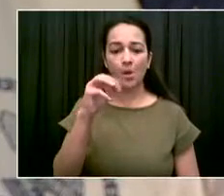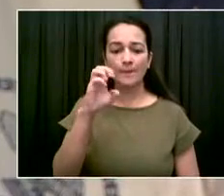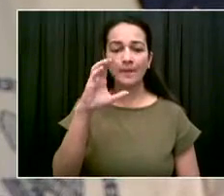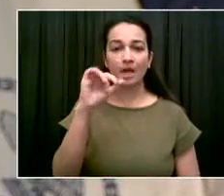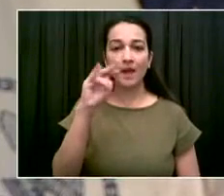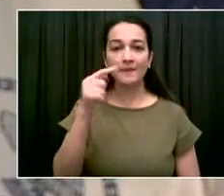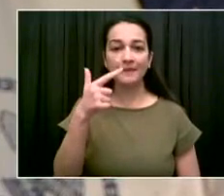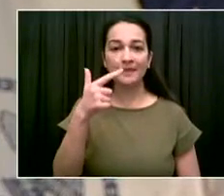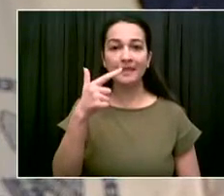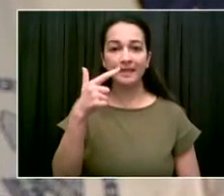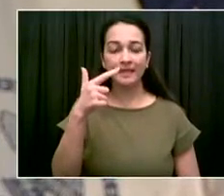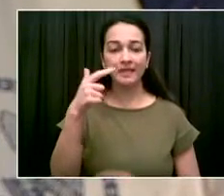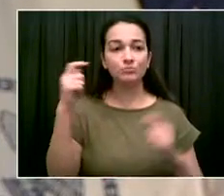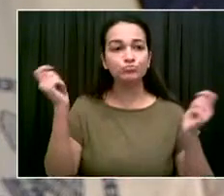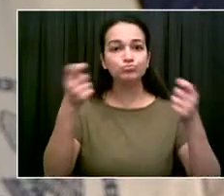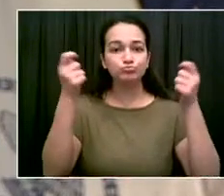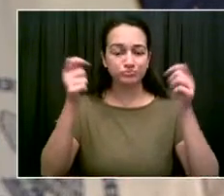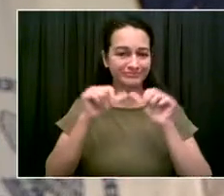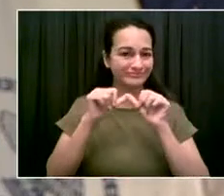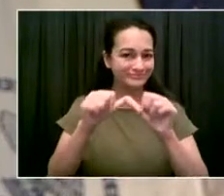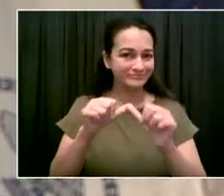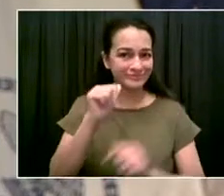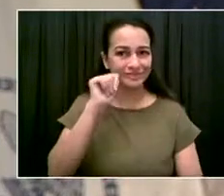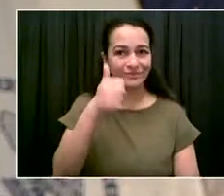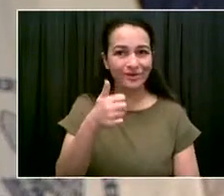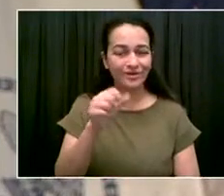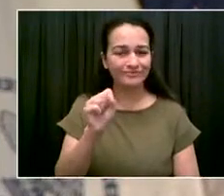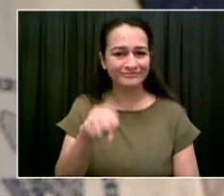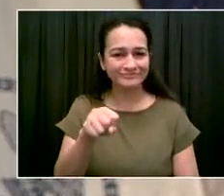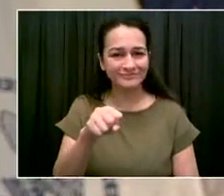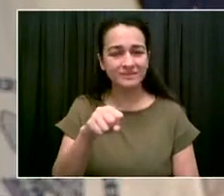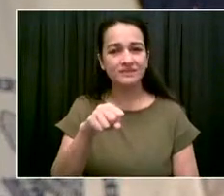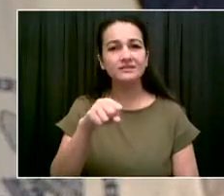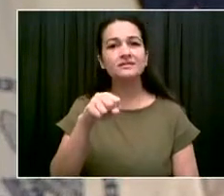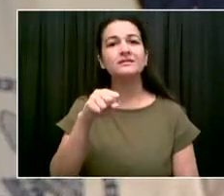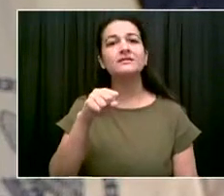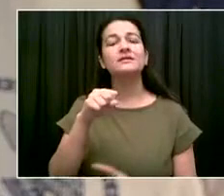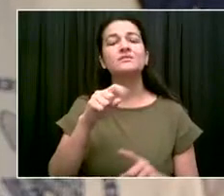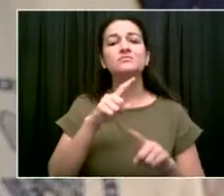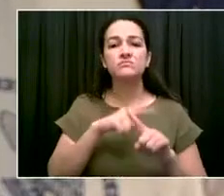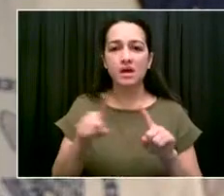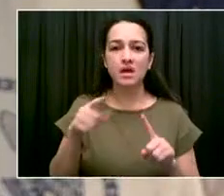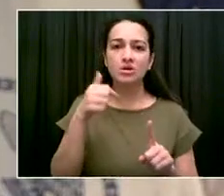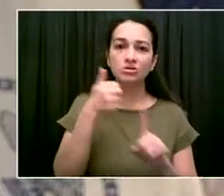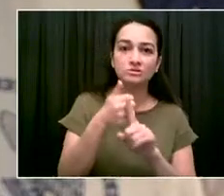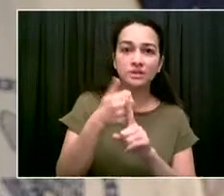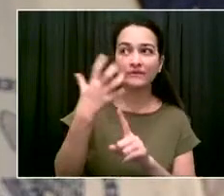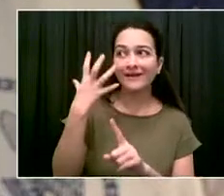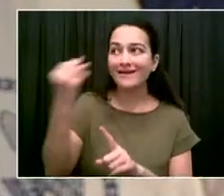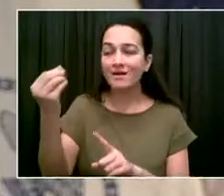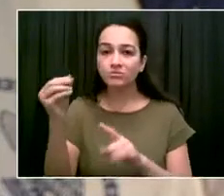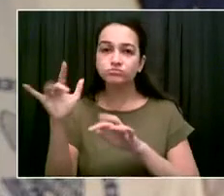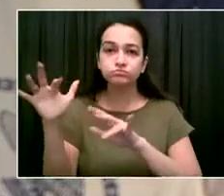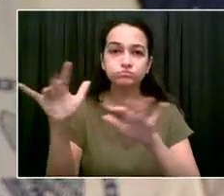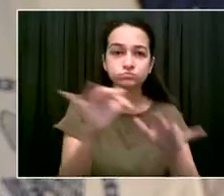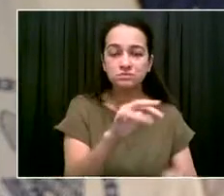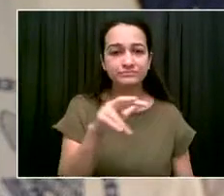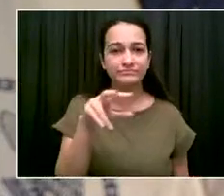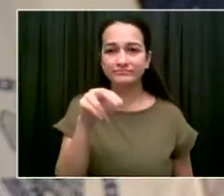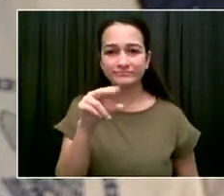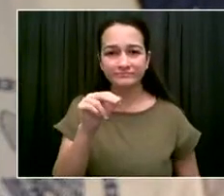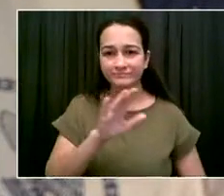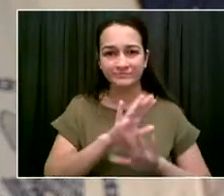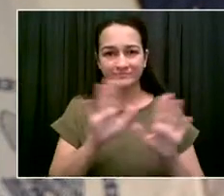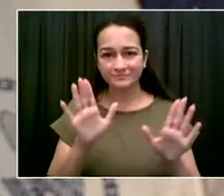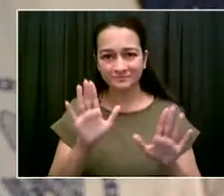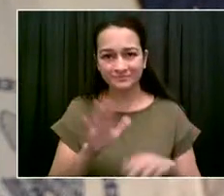To hear more about the reports that we're getting and also how to prepare, I want you to hear from our commissioner. Again, with great thanks to him and his